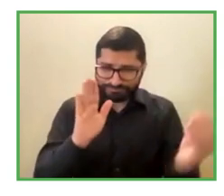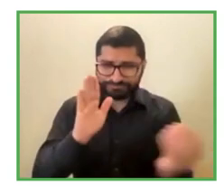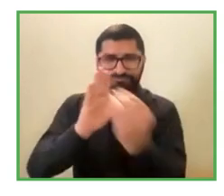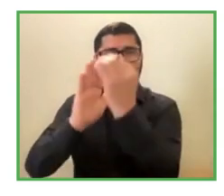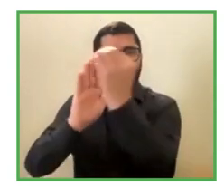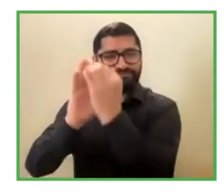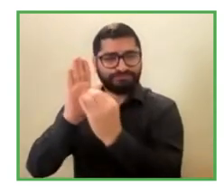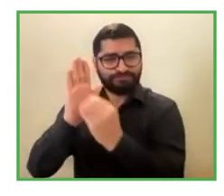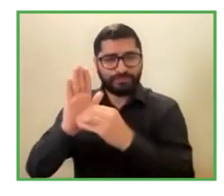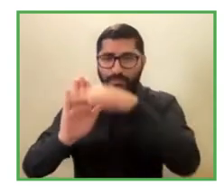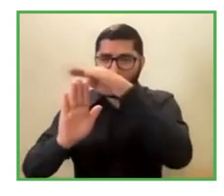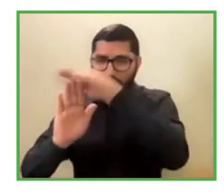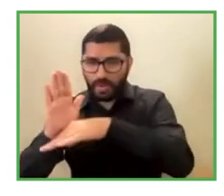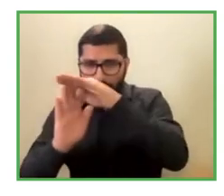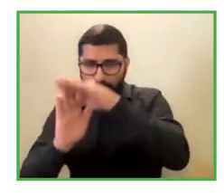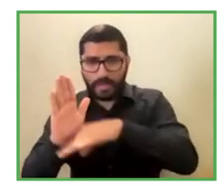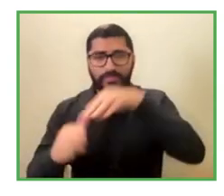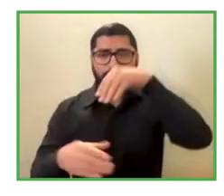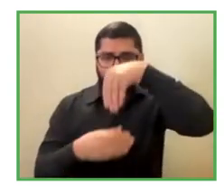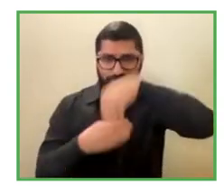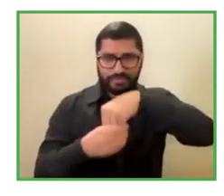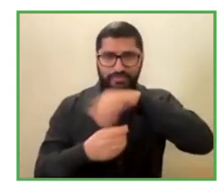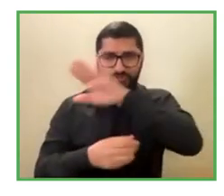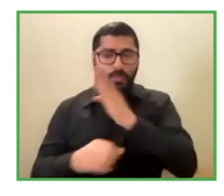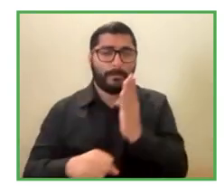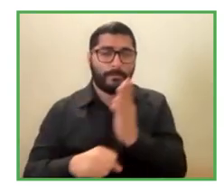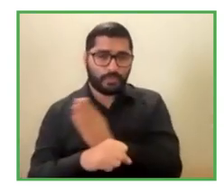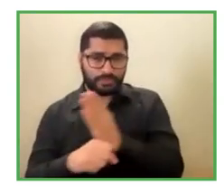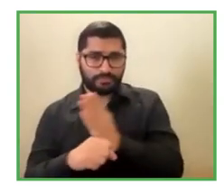and to be equal peers.